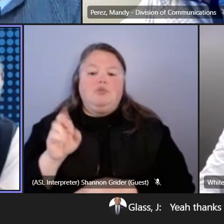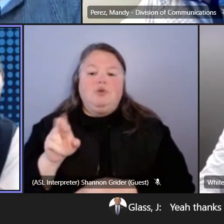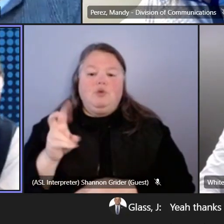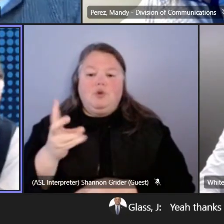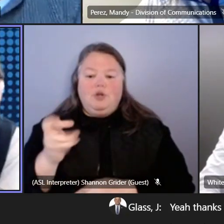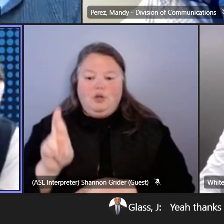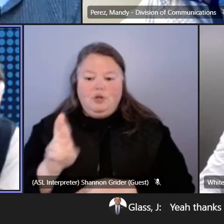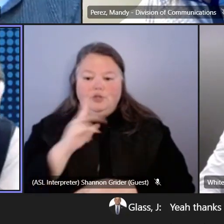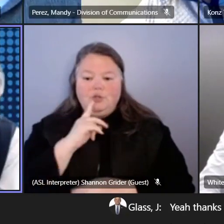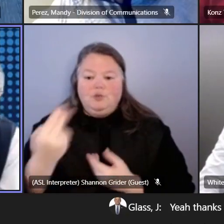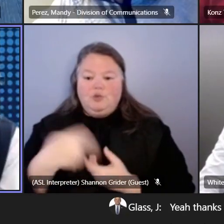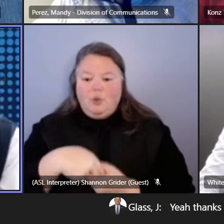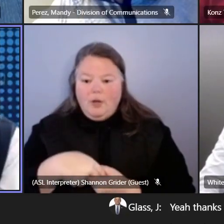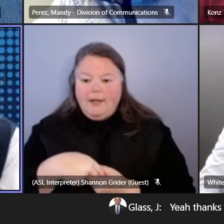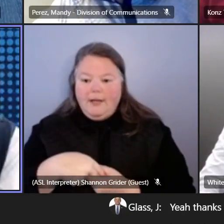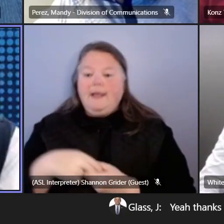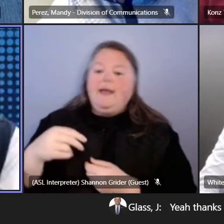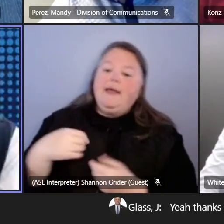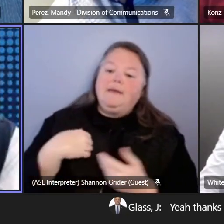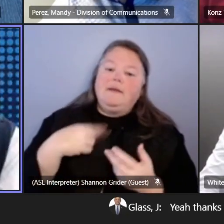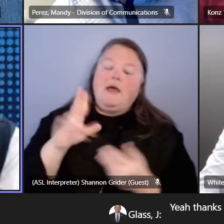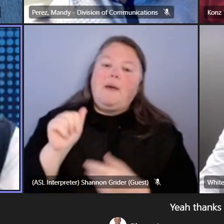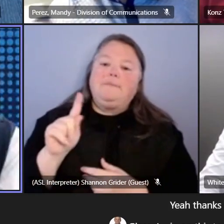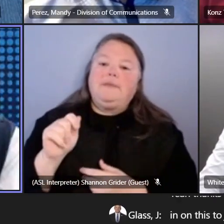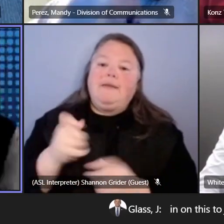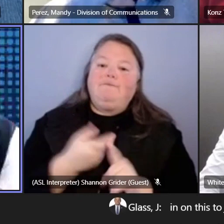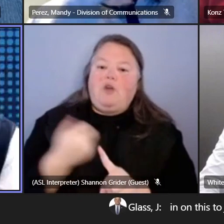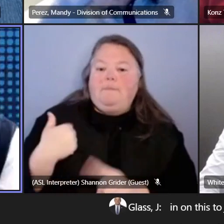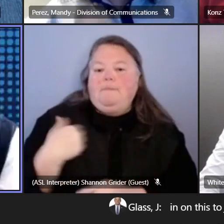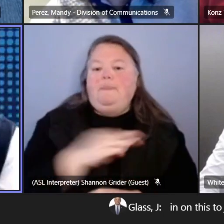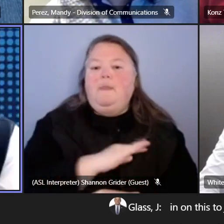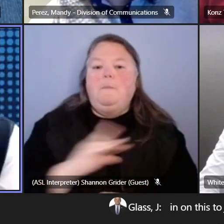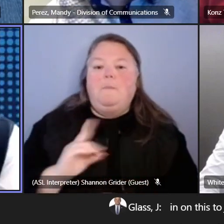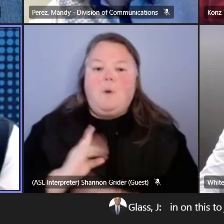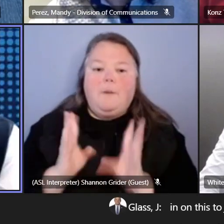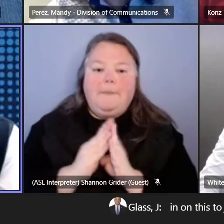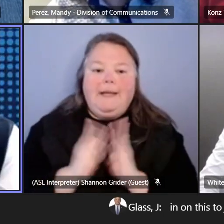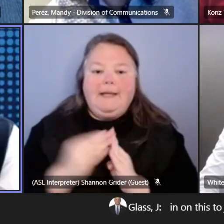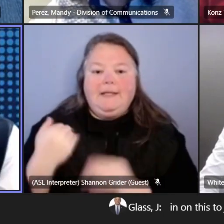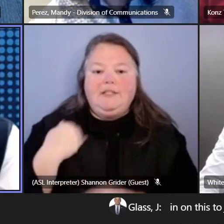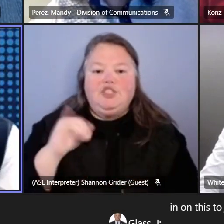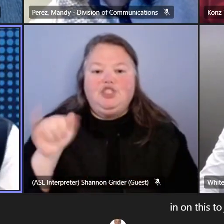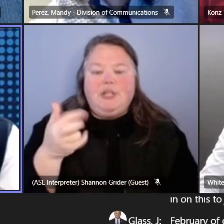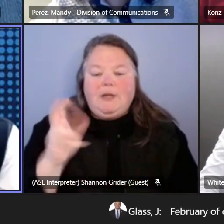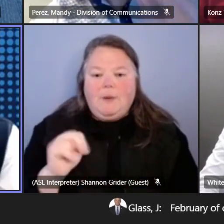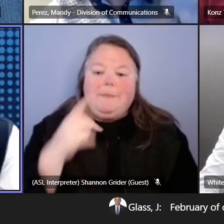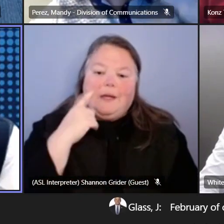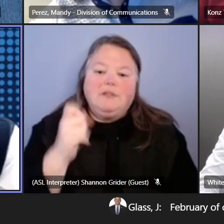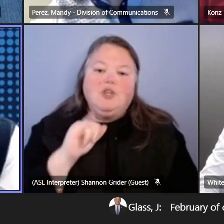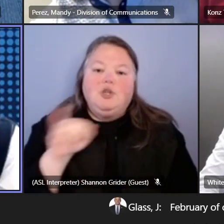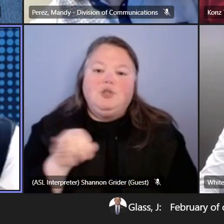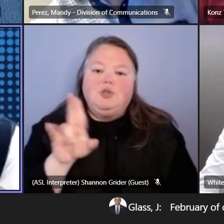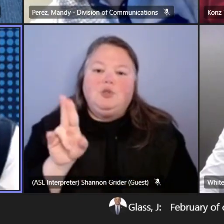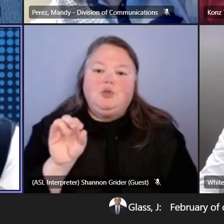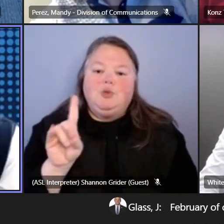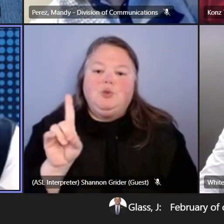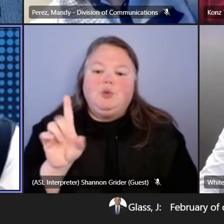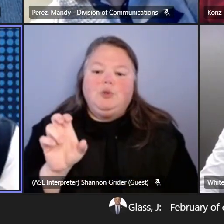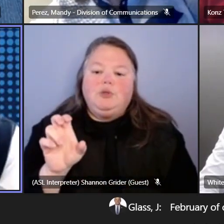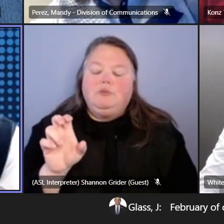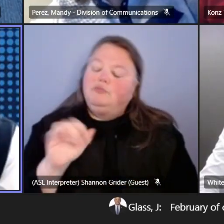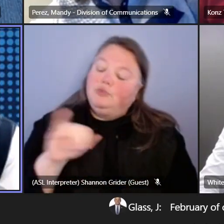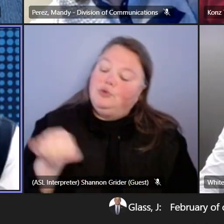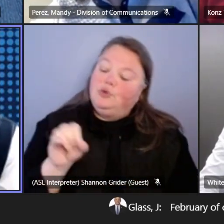on the board meeting from February. course, Jude is our student representative on the board of education, Kentucky Board of Education. So